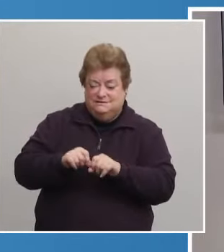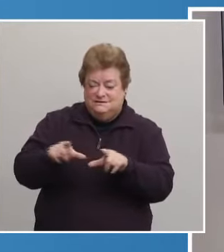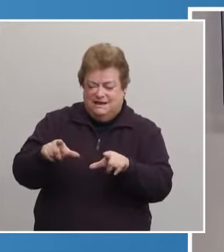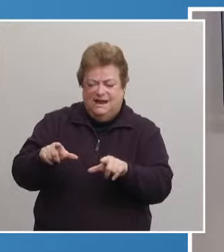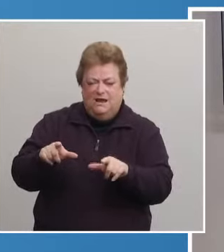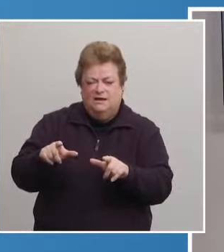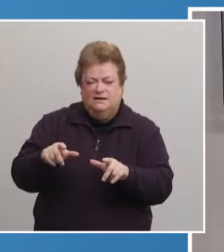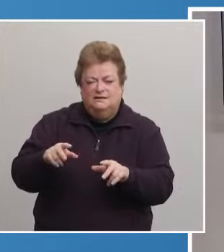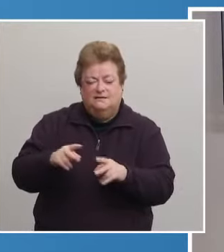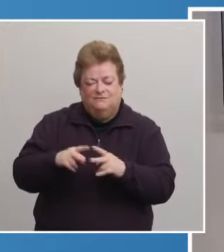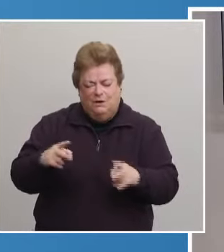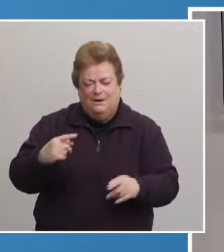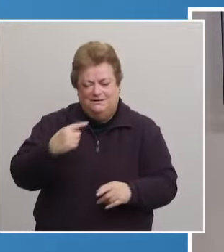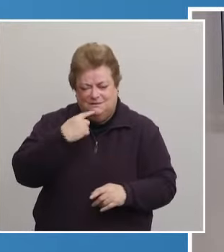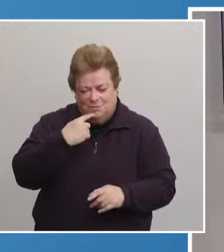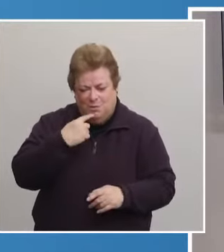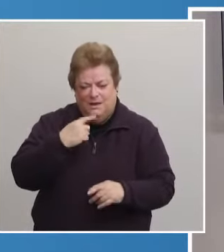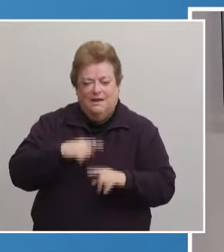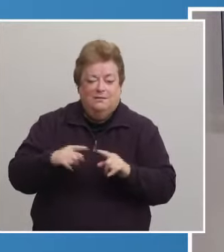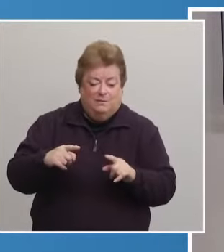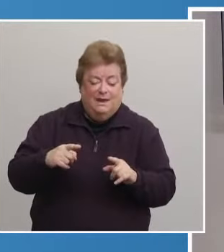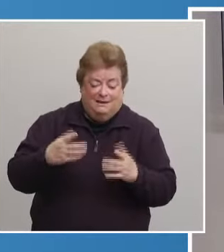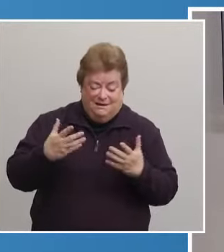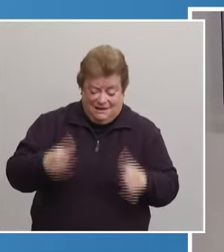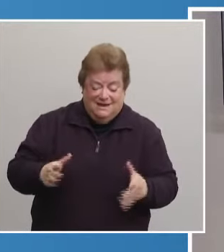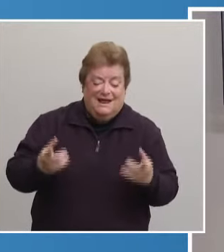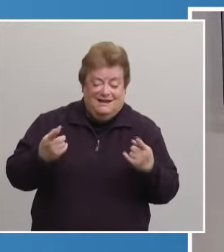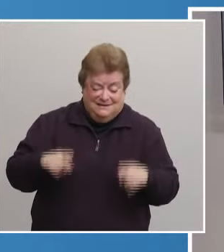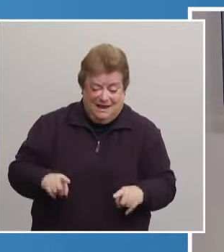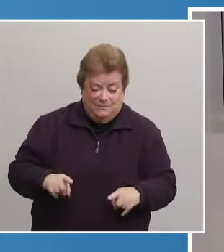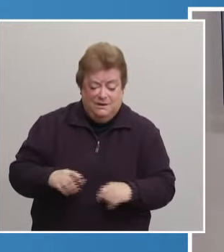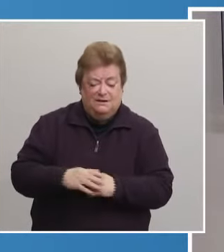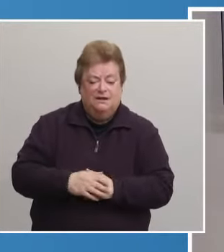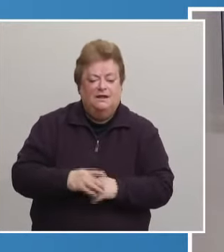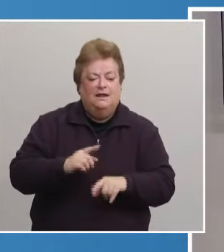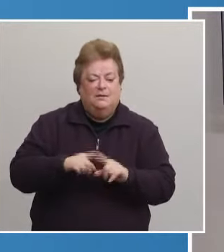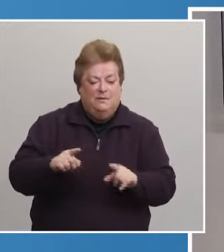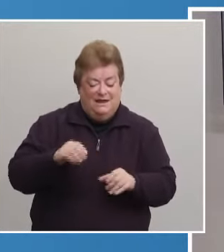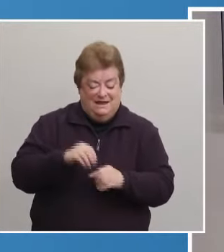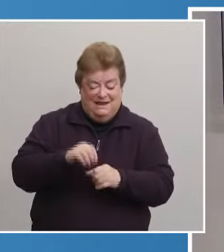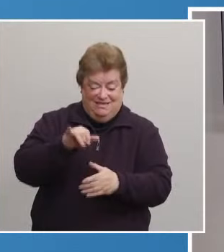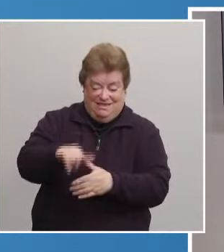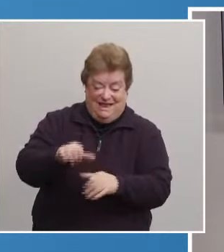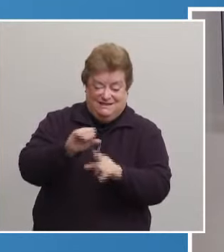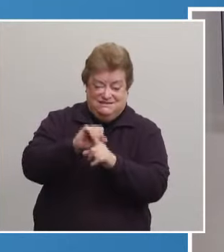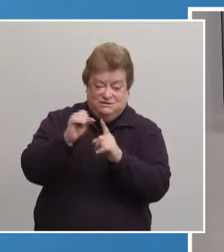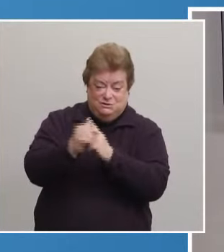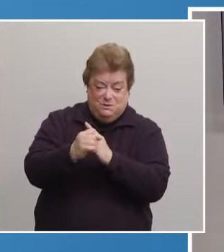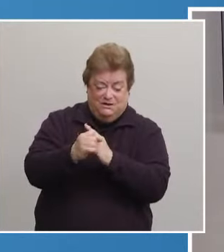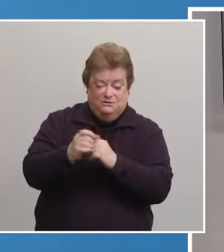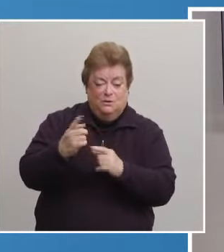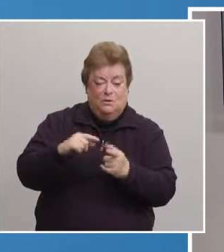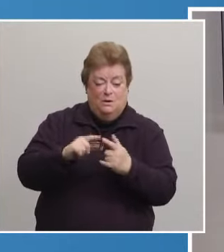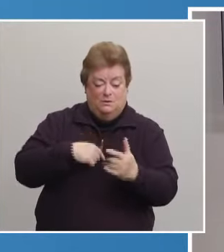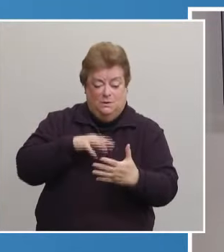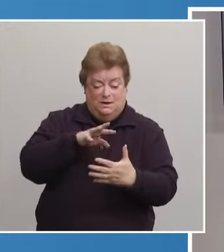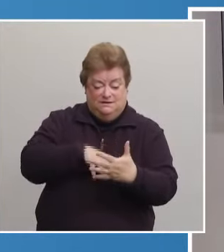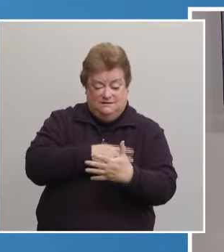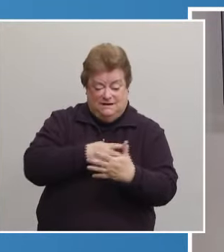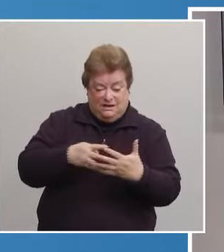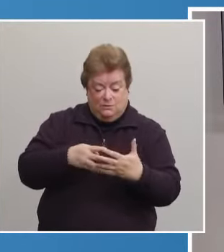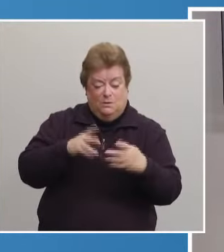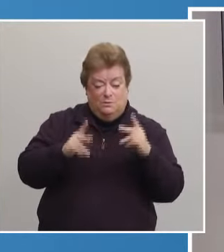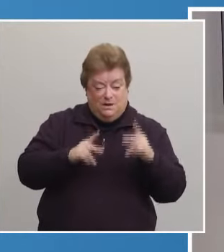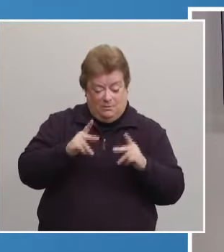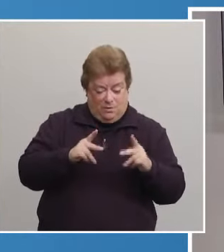disappointing, but it has happened and we've worked through that. But in this particular situation, when we are scheduling members